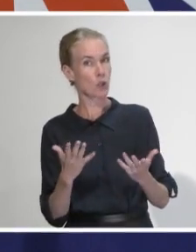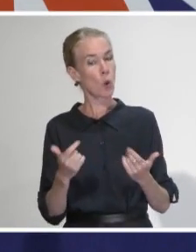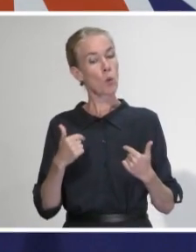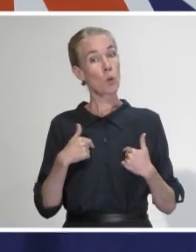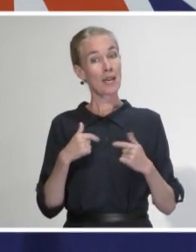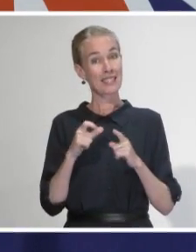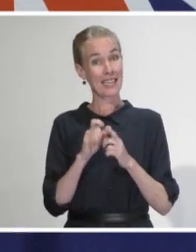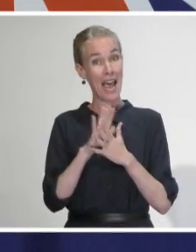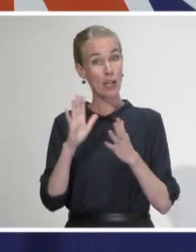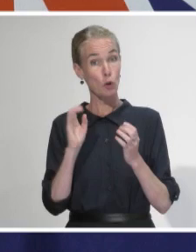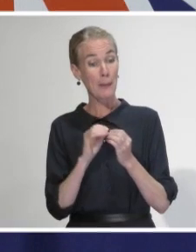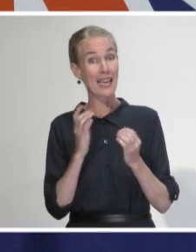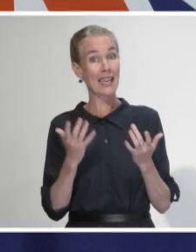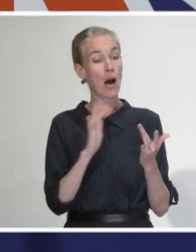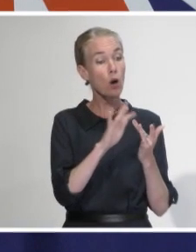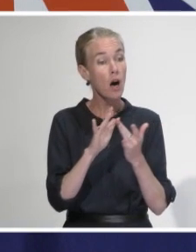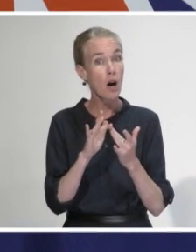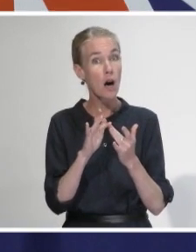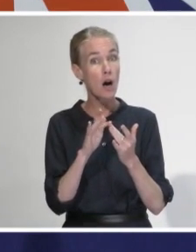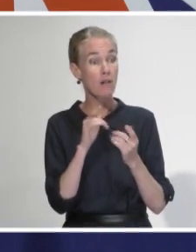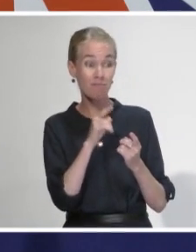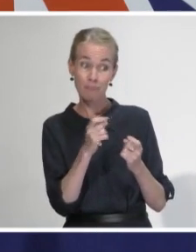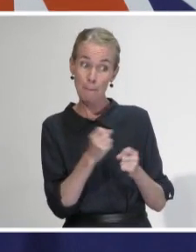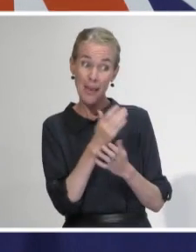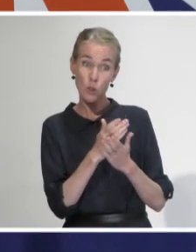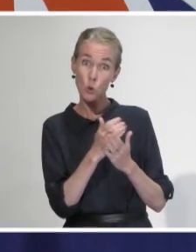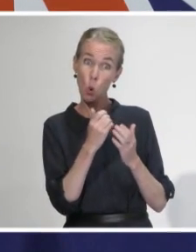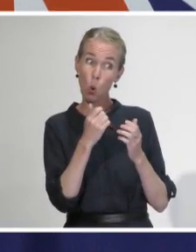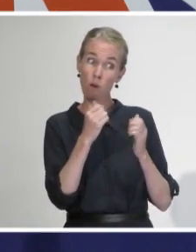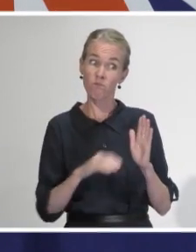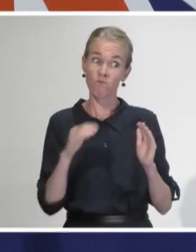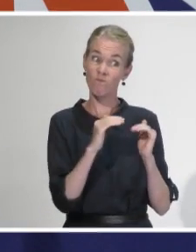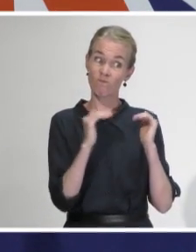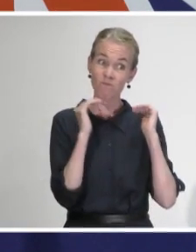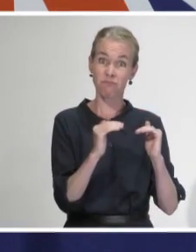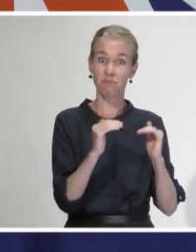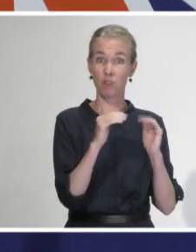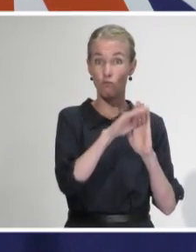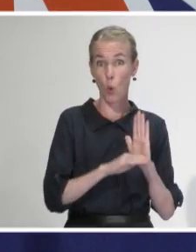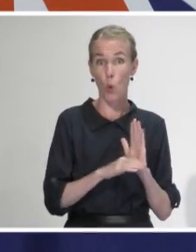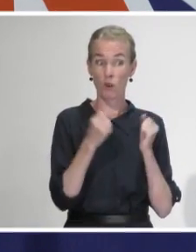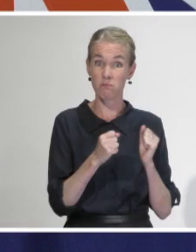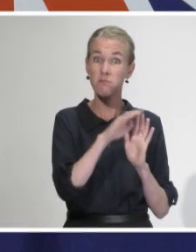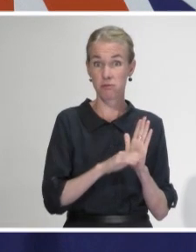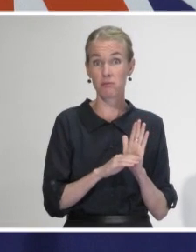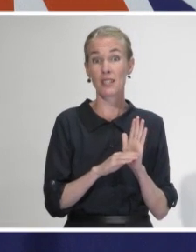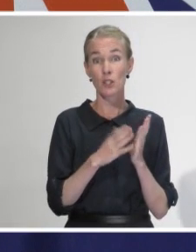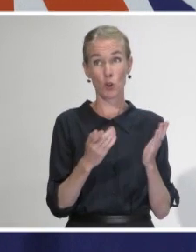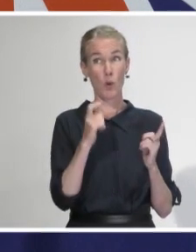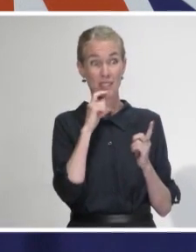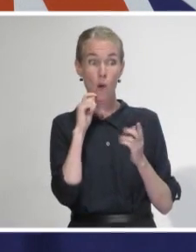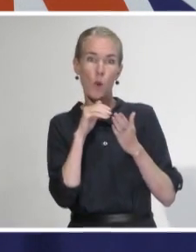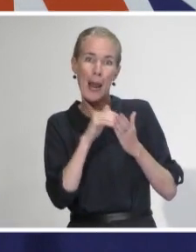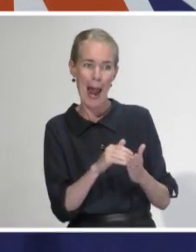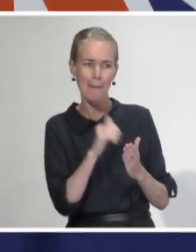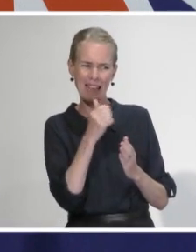are watertight and that they will also have the support of district health boards who will be going around and working with them to do that. Perhaps one